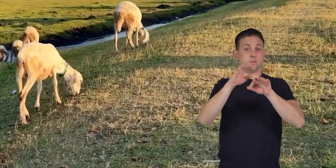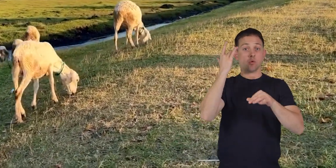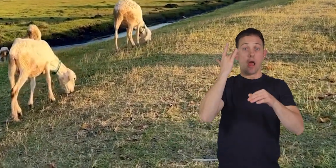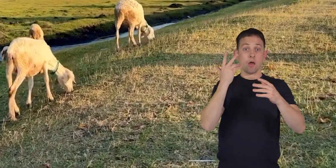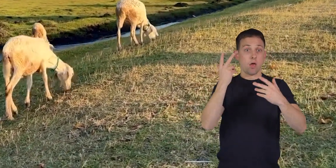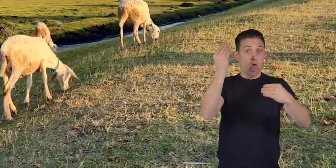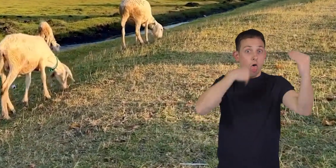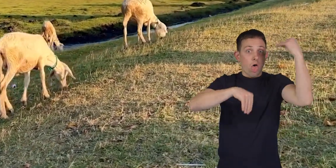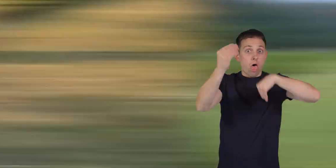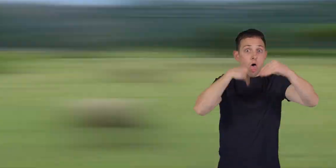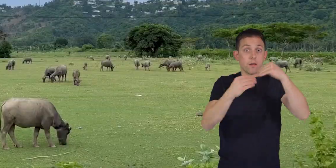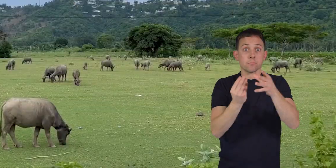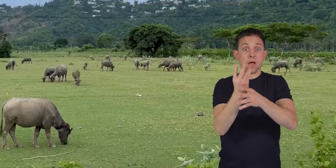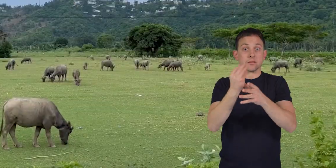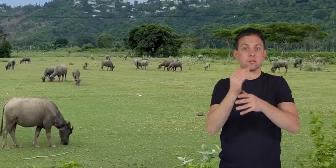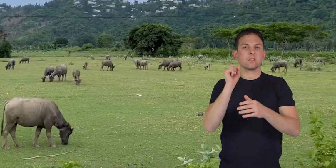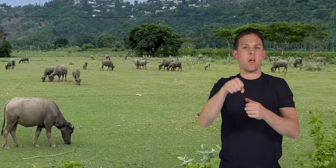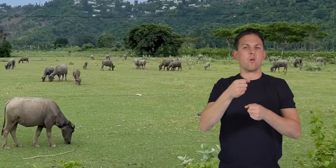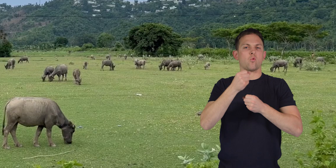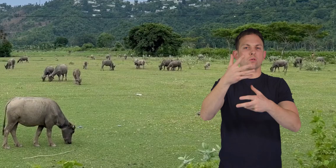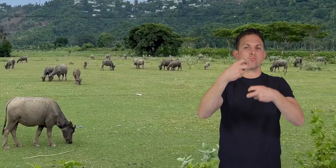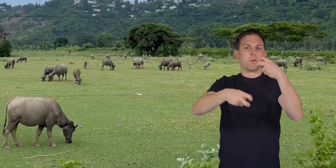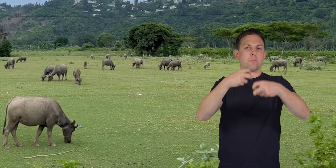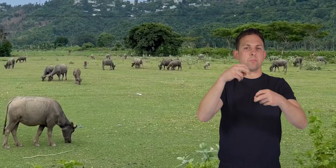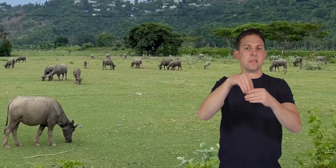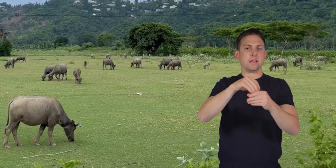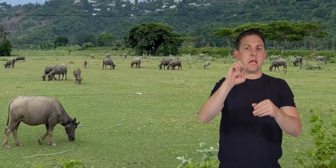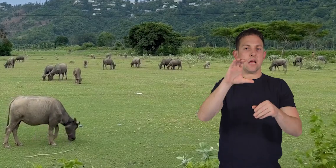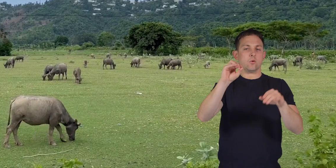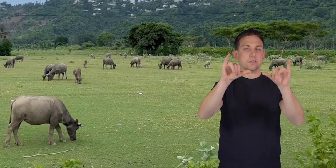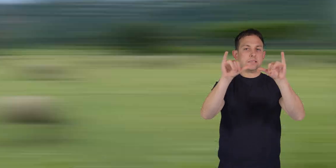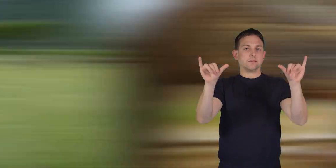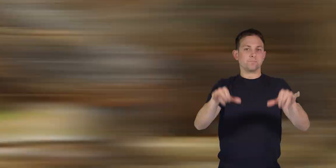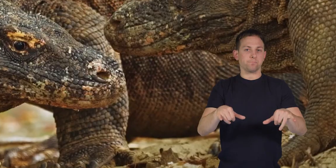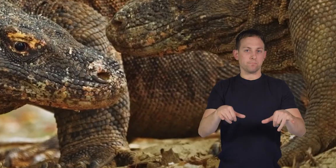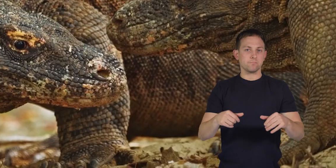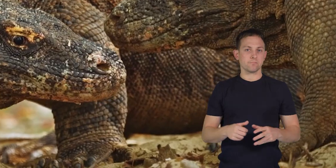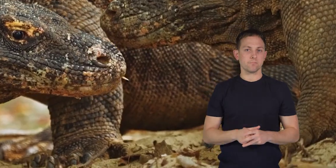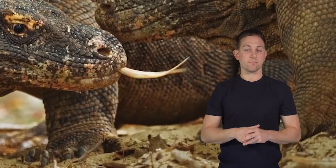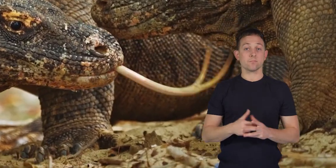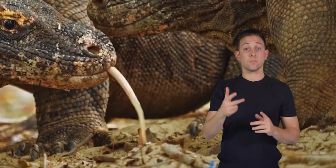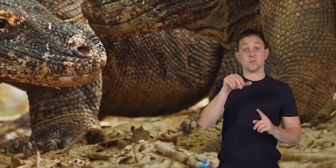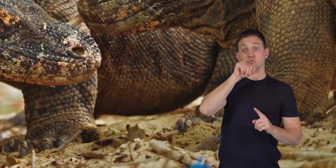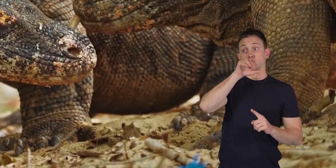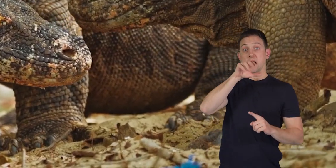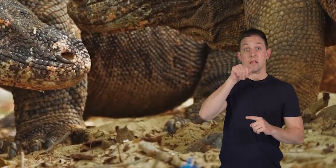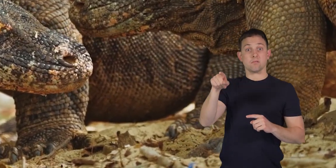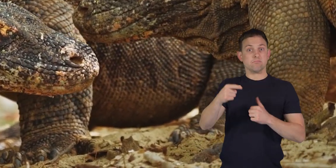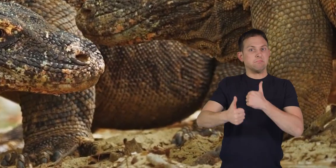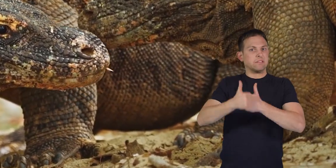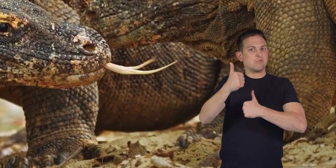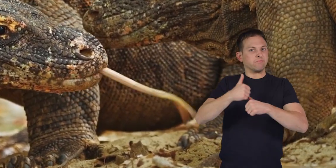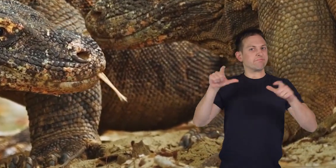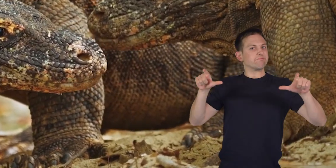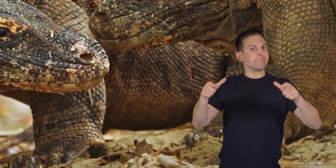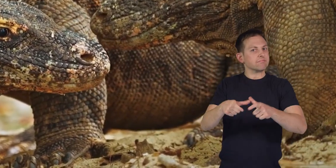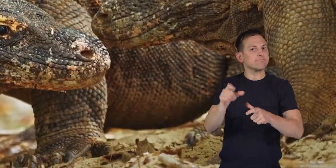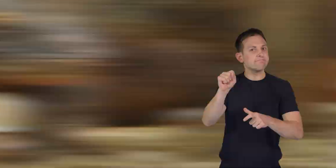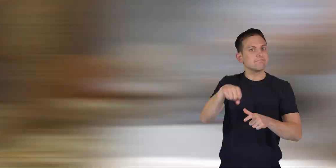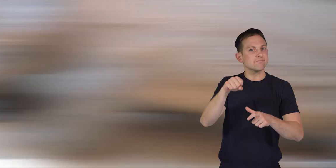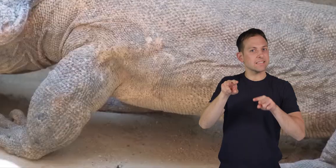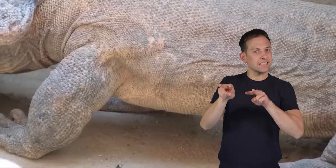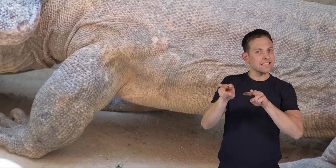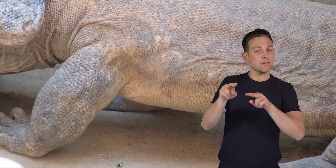overeating the plants can cause other problems in the ecosystem. As for whether Komodo dragons are endangered,